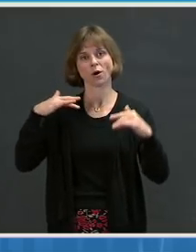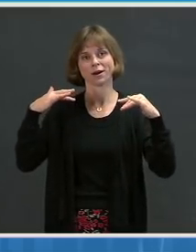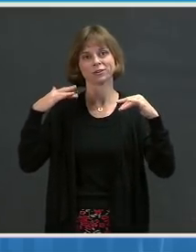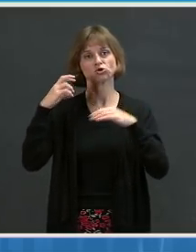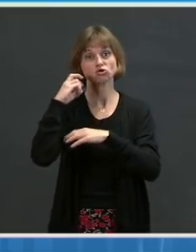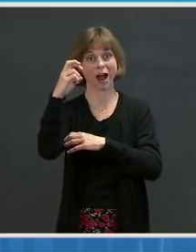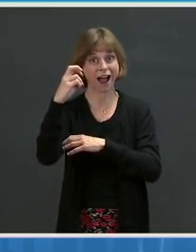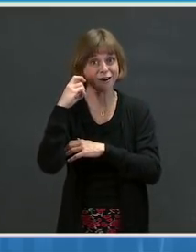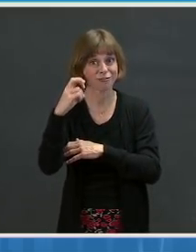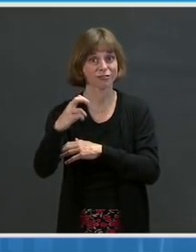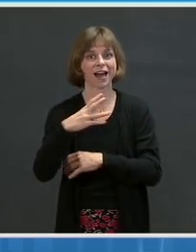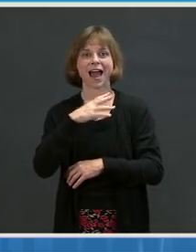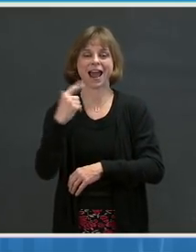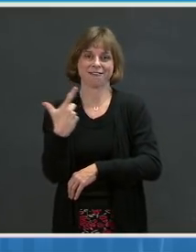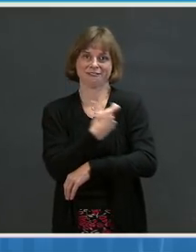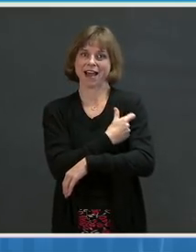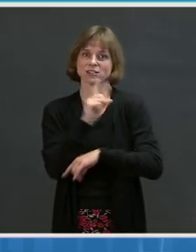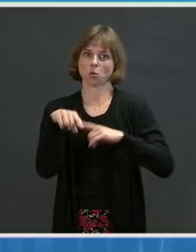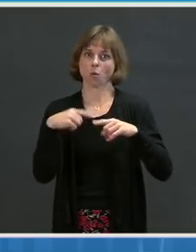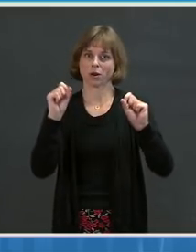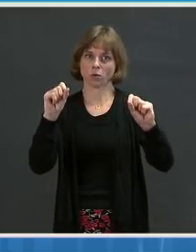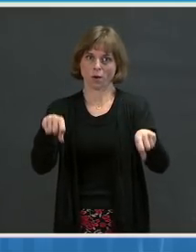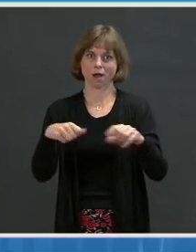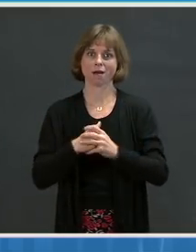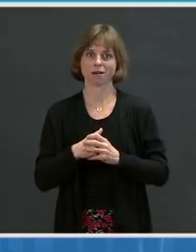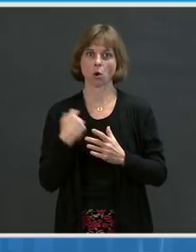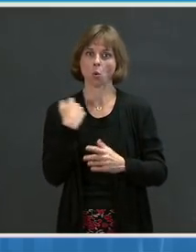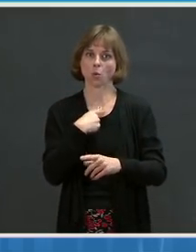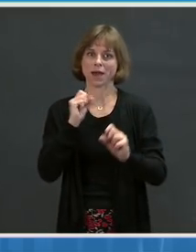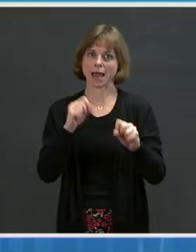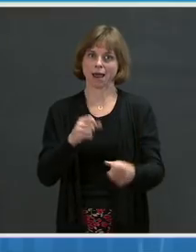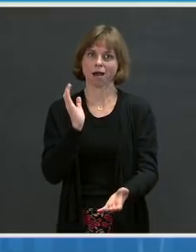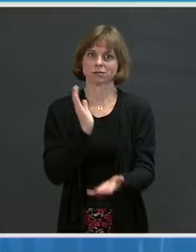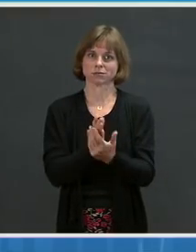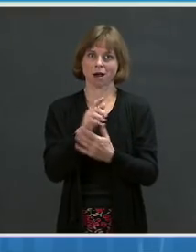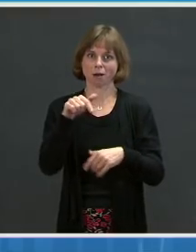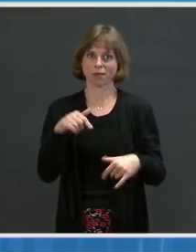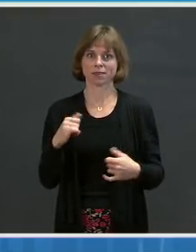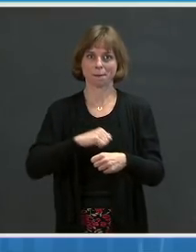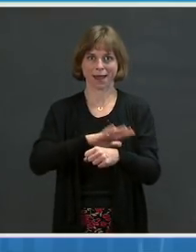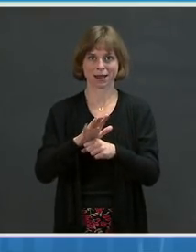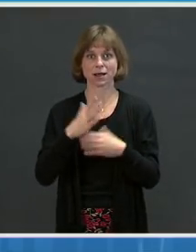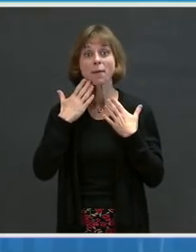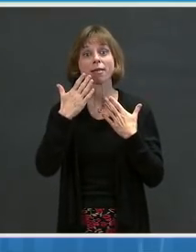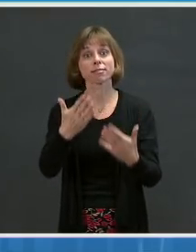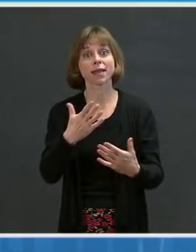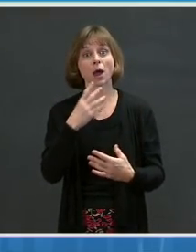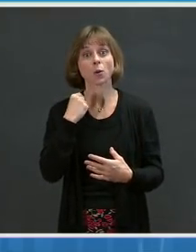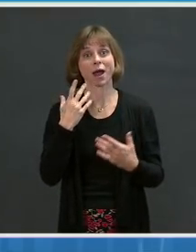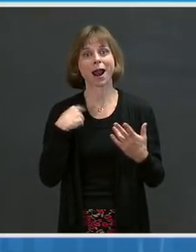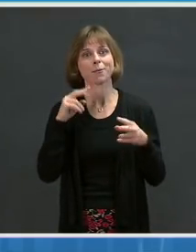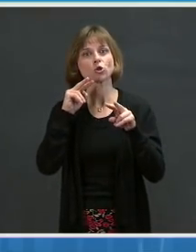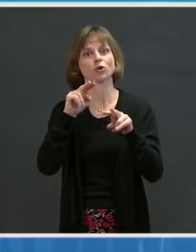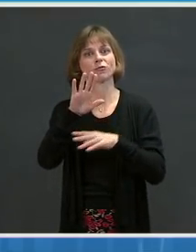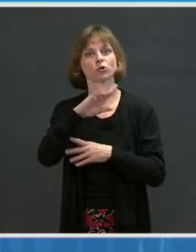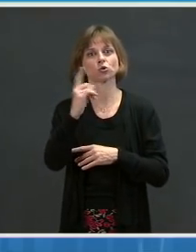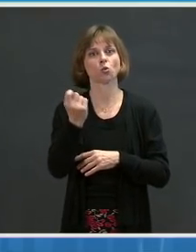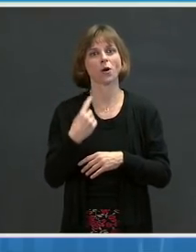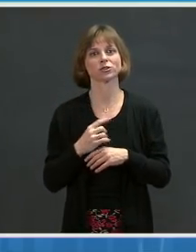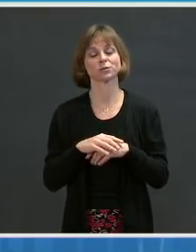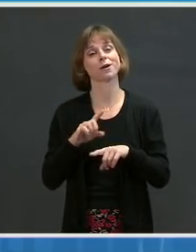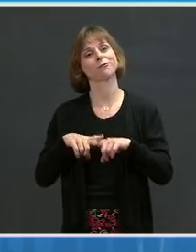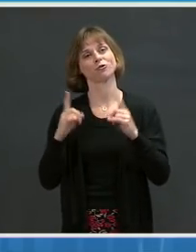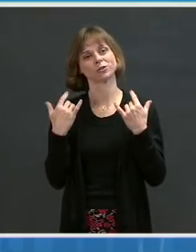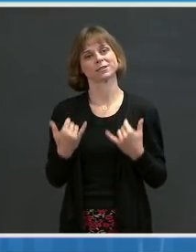vaccinated when it's available, we can bring an end to this pandemic. Thank you. I, of course, look forward to your questions, but I'll first turn